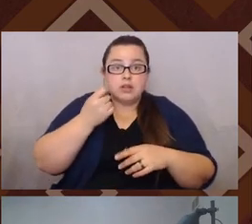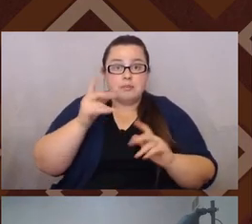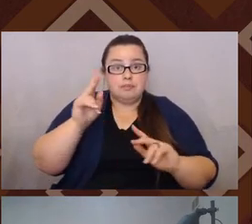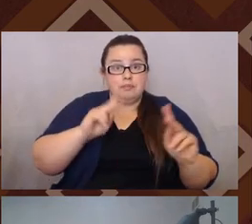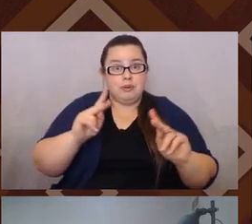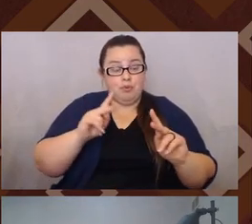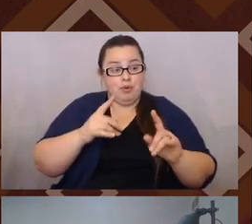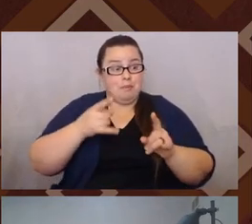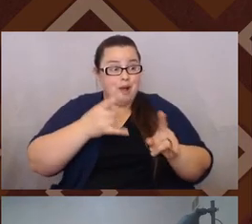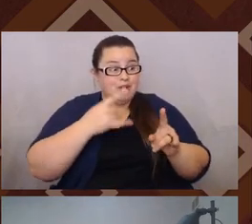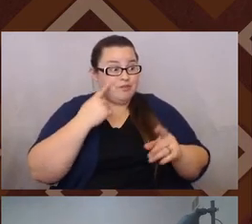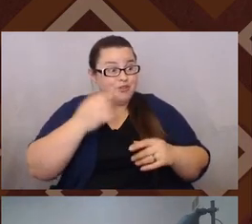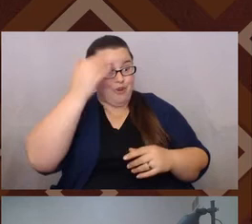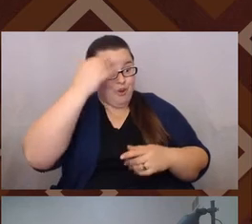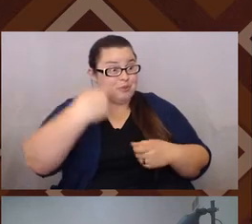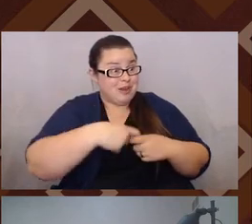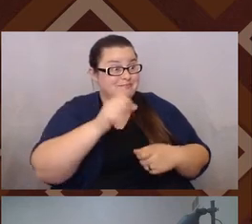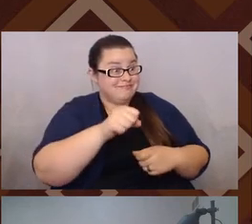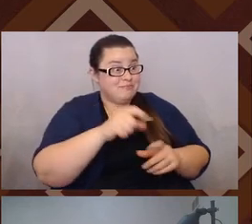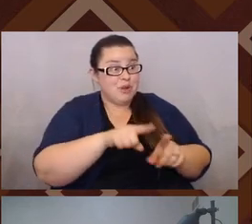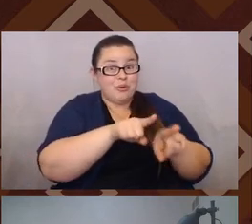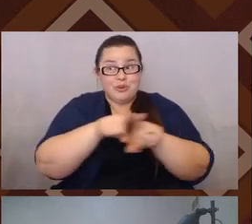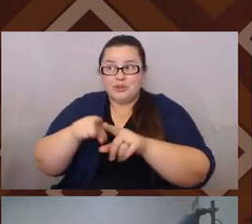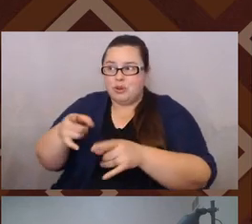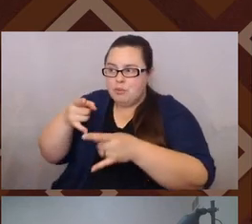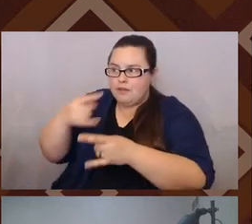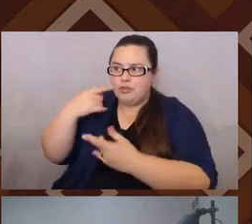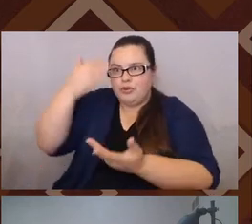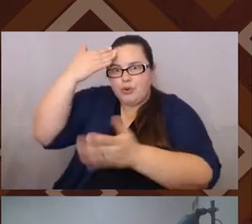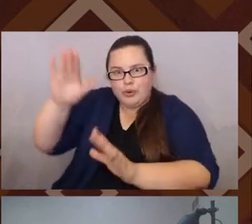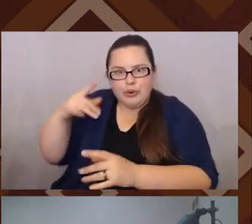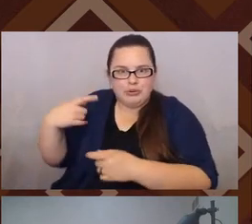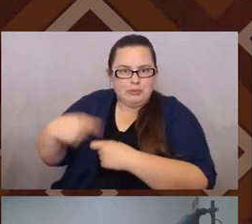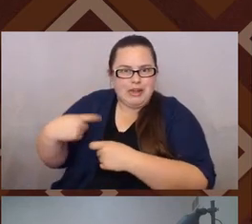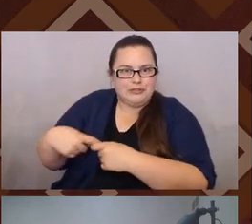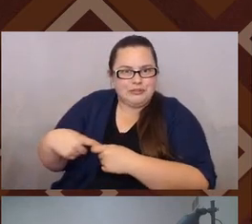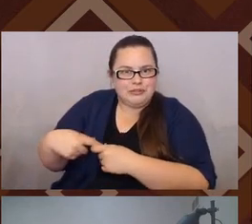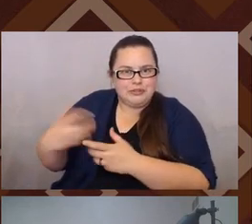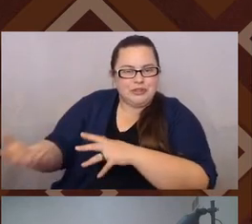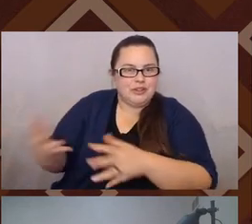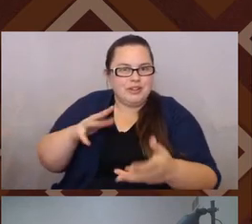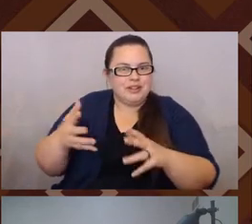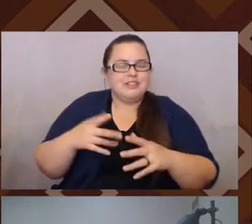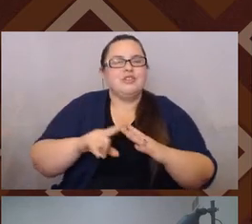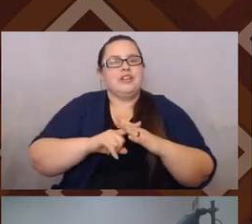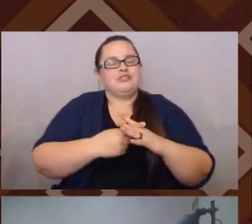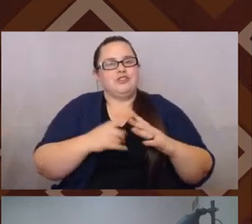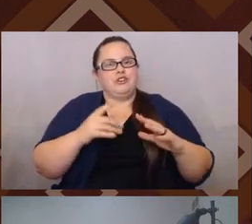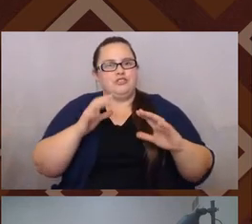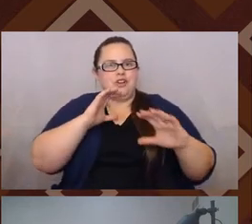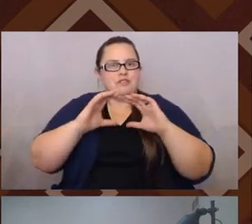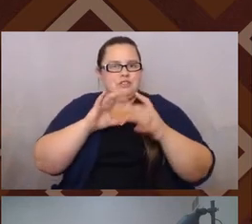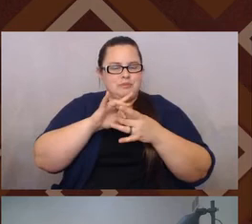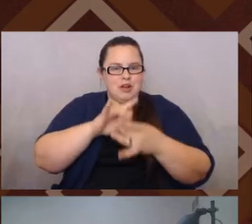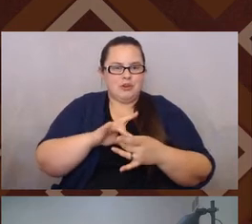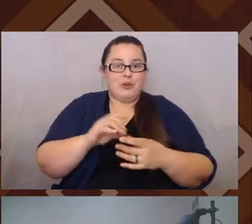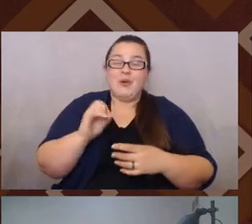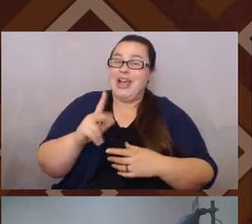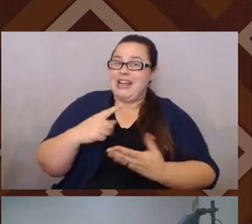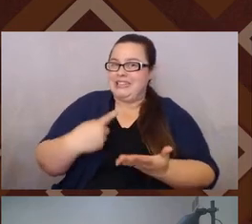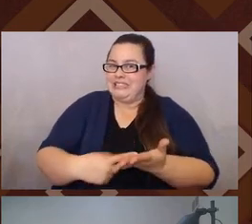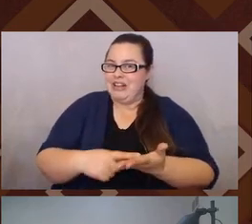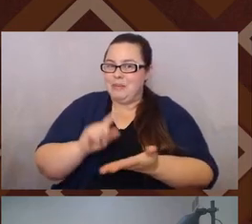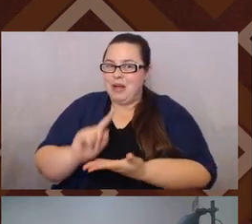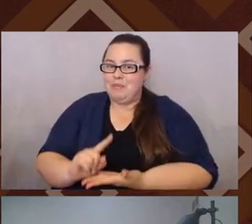know Spanish. Right. Um, which starts a whole conversation about, okay, well, let's talk about like privilege. Because